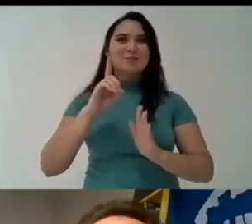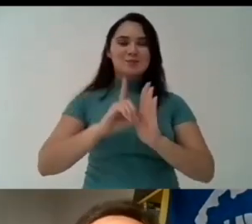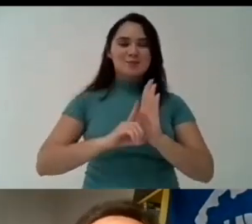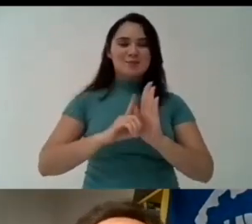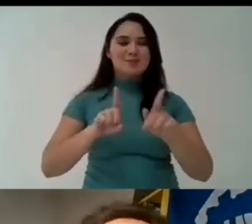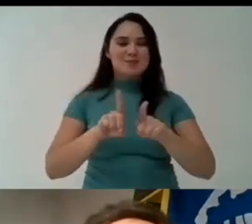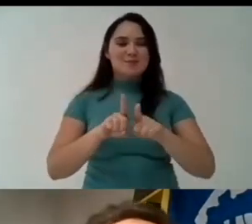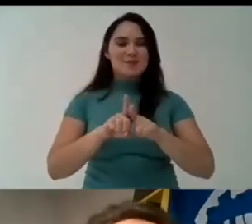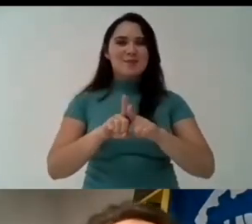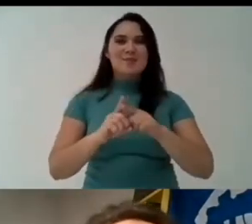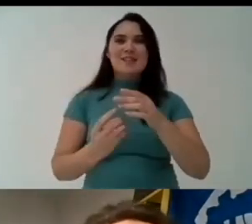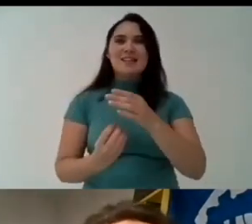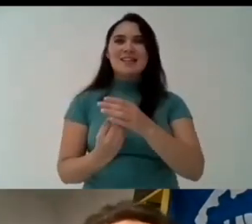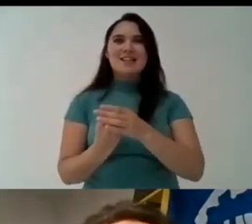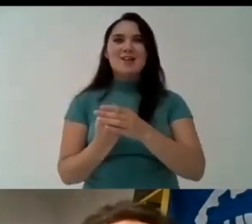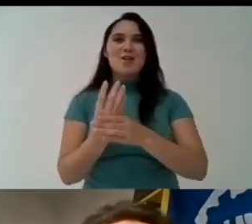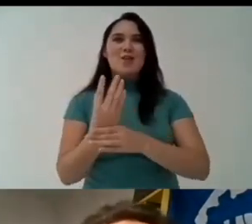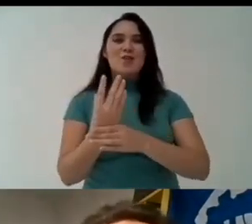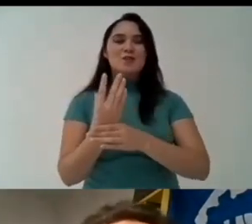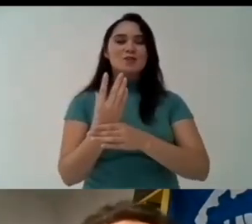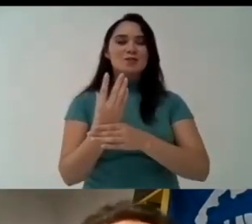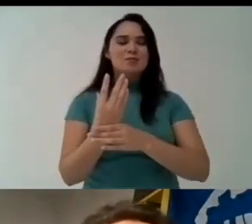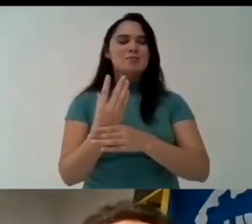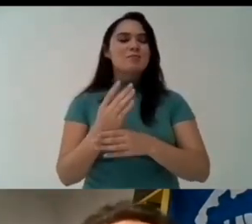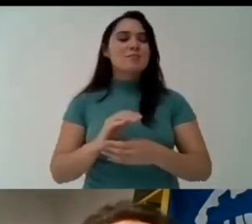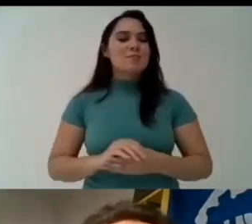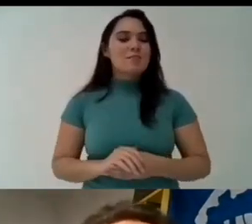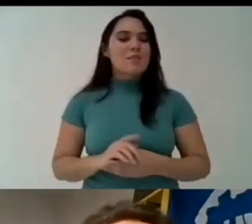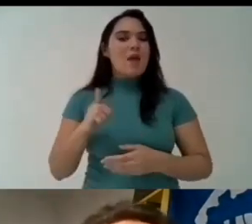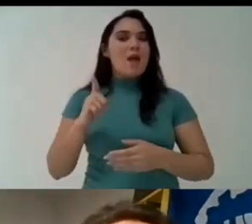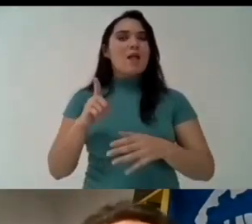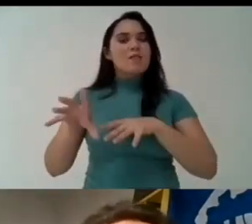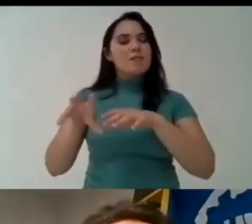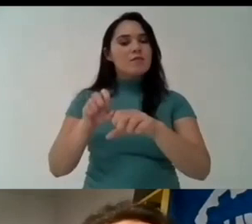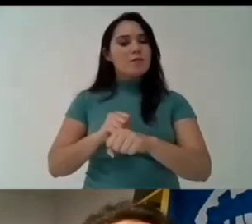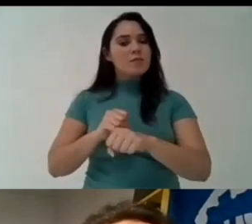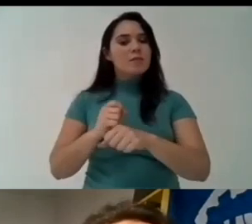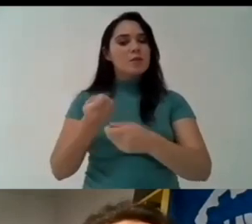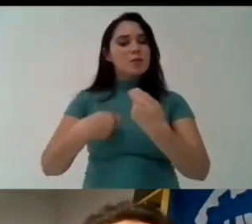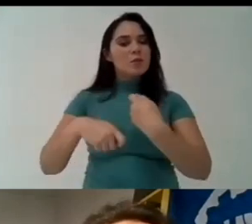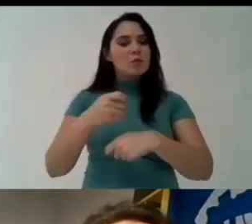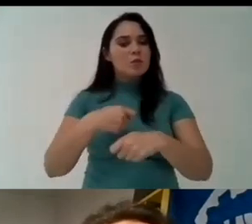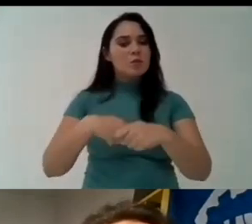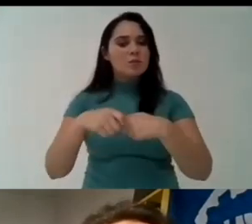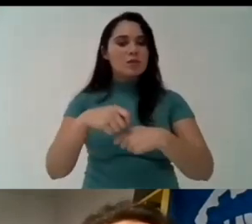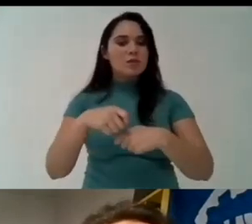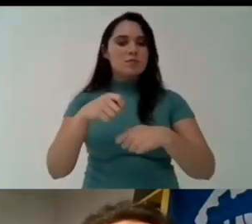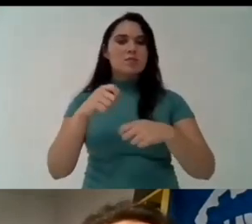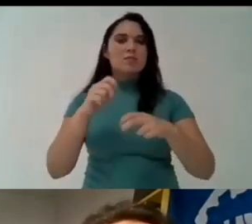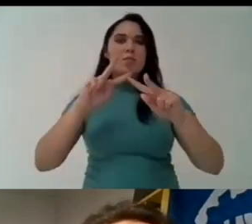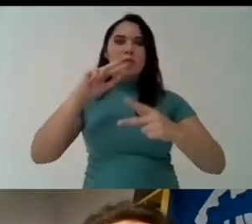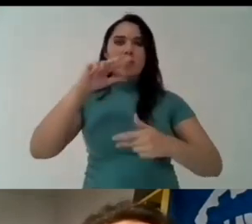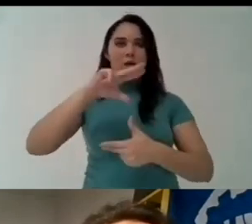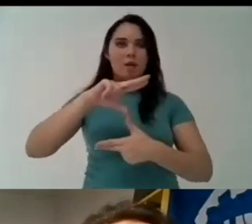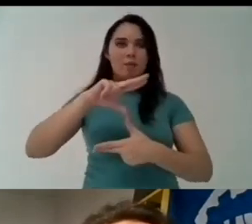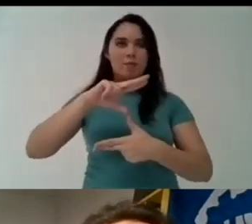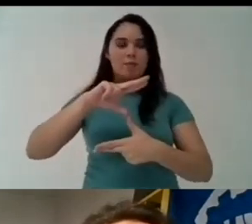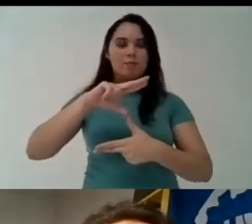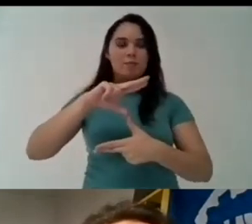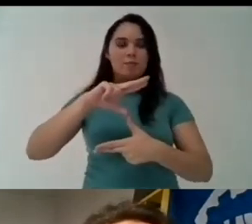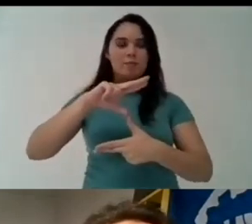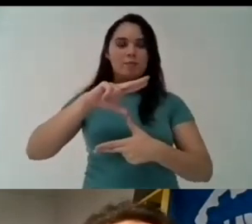she is graduated in economy by the university of federal of